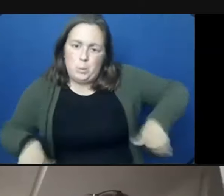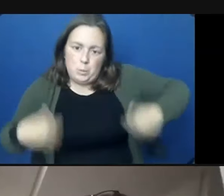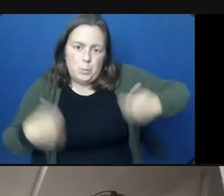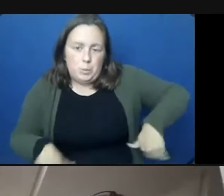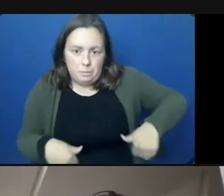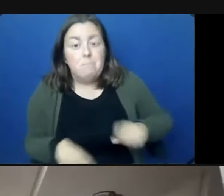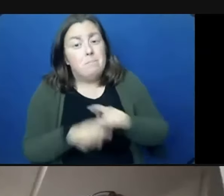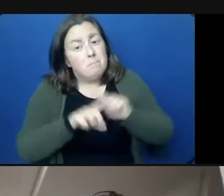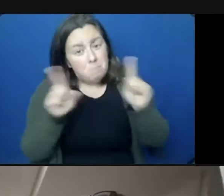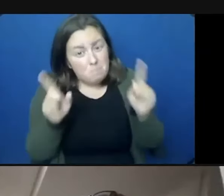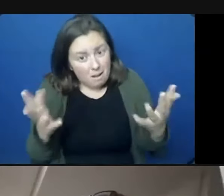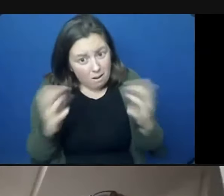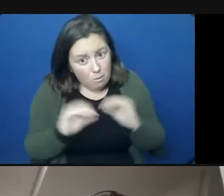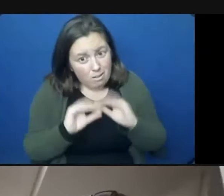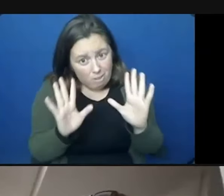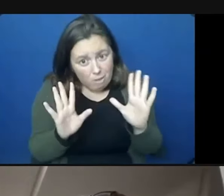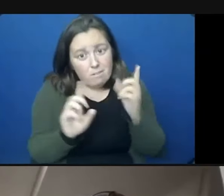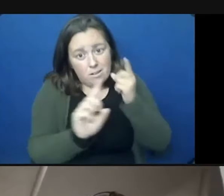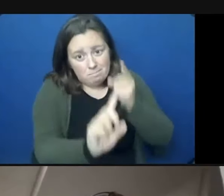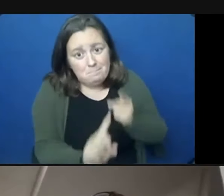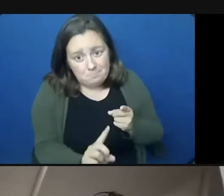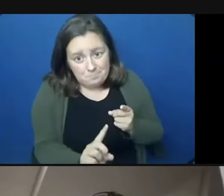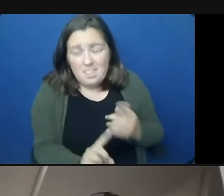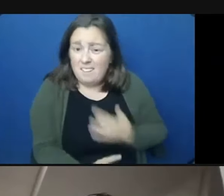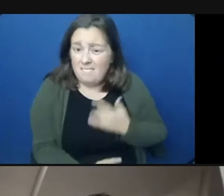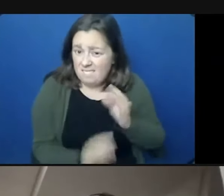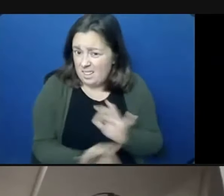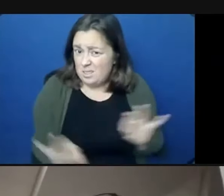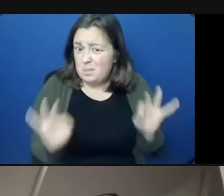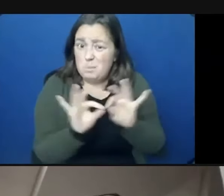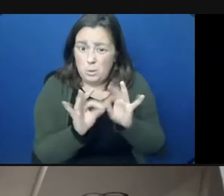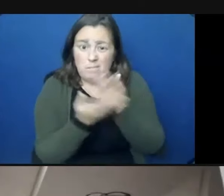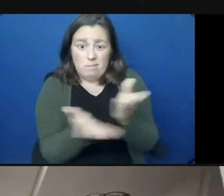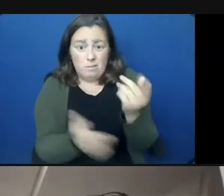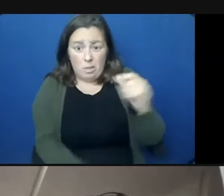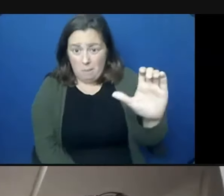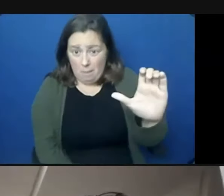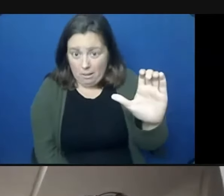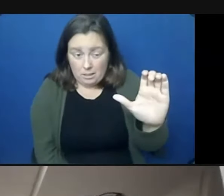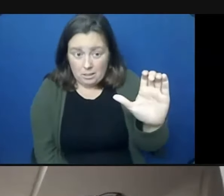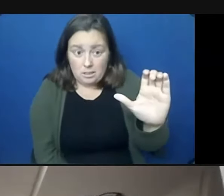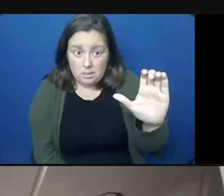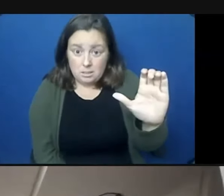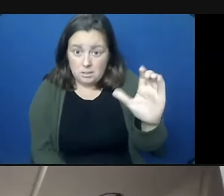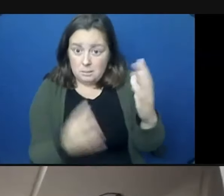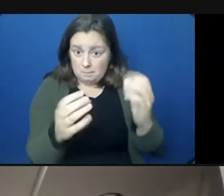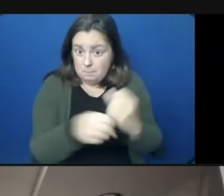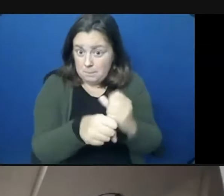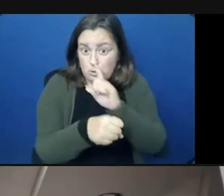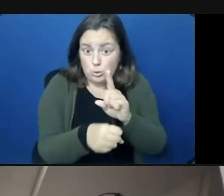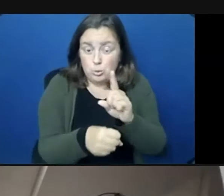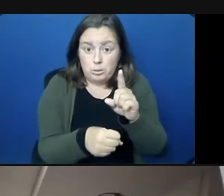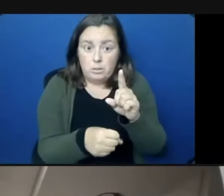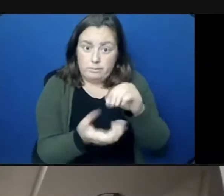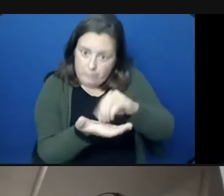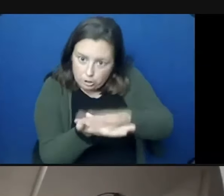Ultimately, though, I do want to clarify some points, because I do think it's important for the public to hear, and make sure that it is on record. The North School